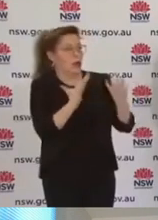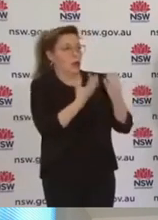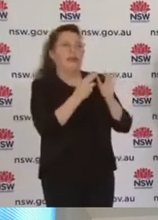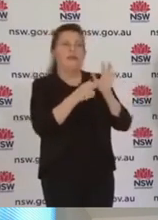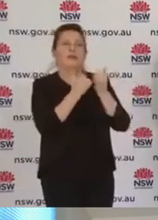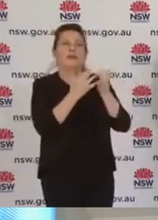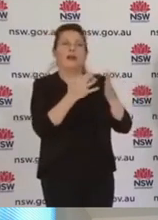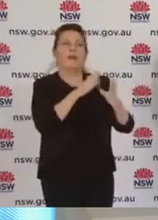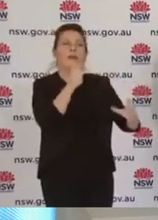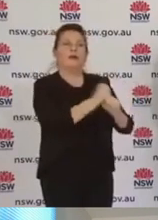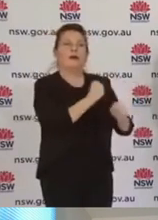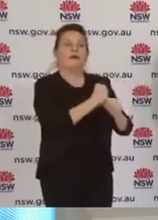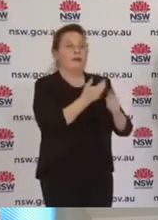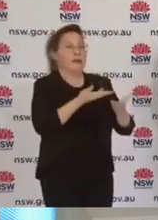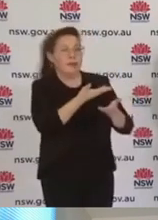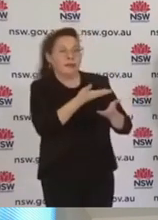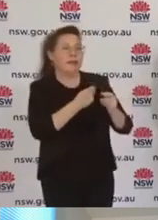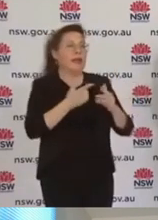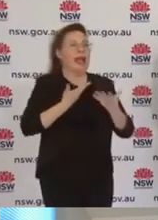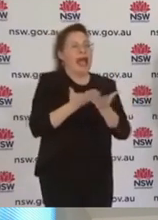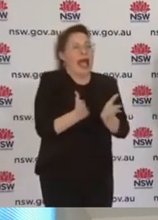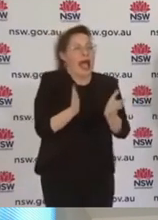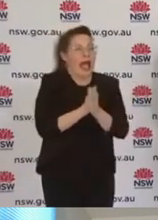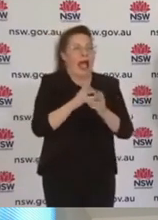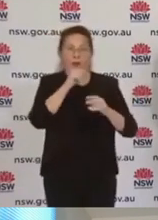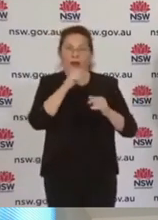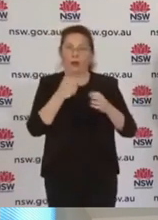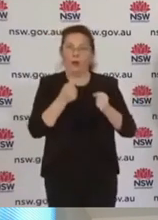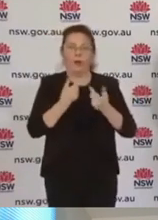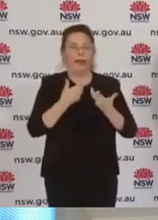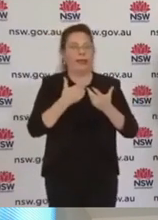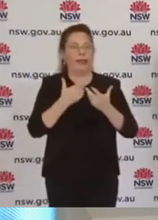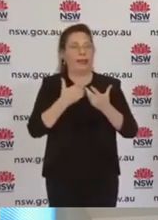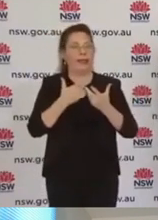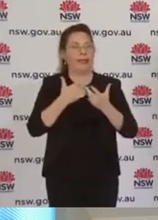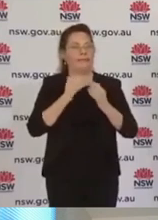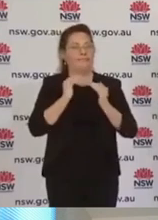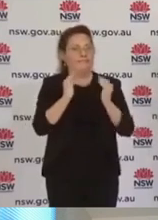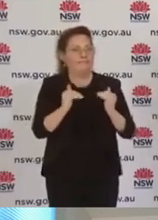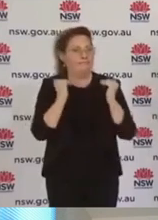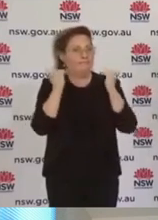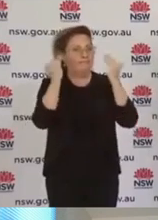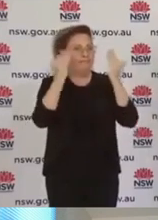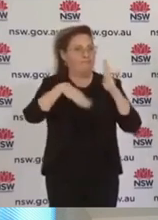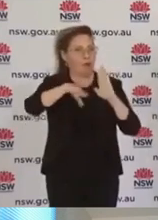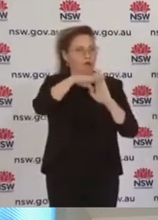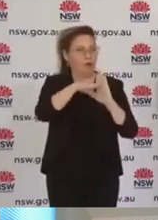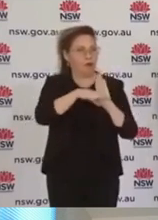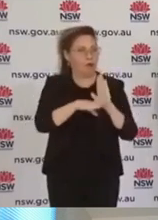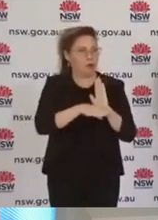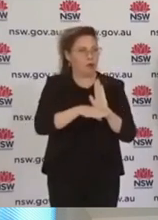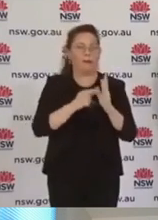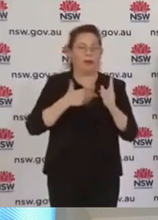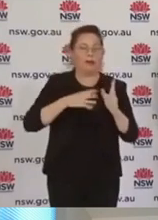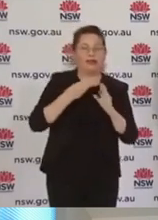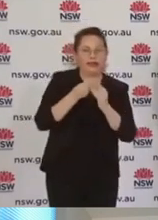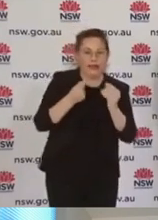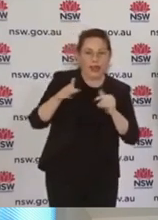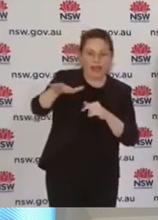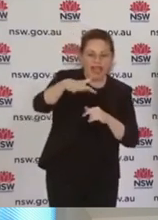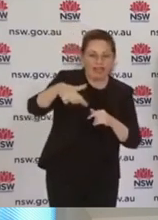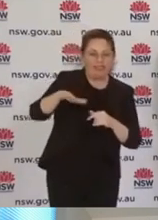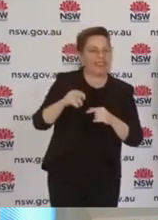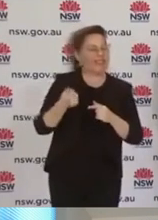came from the field, the police in the field, who were having difficulties getting compliance from some members of the community. The movement,